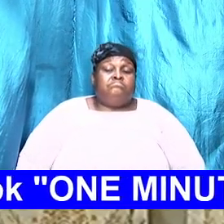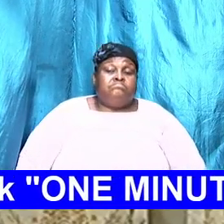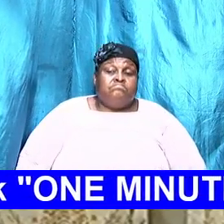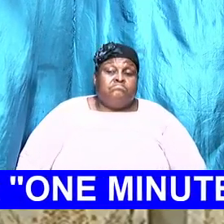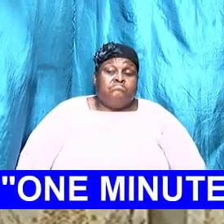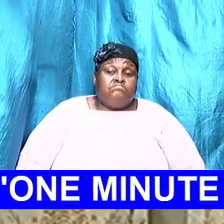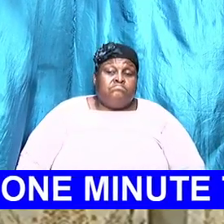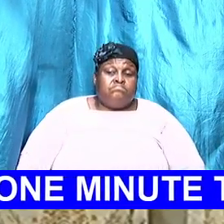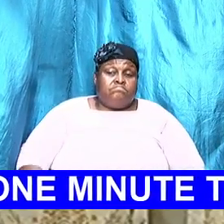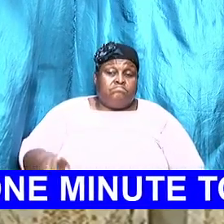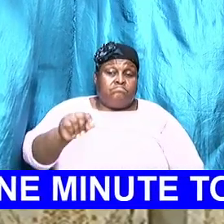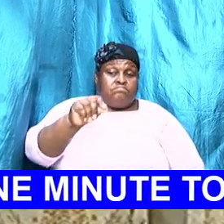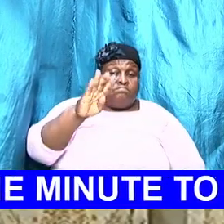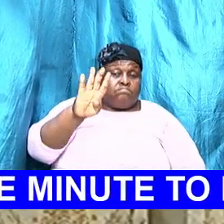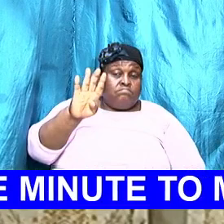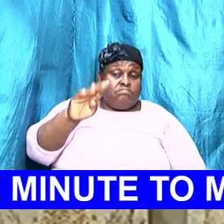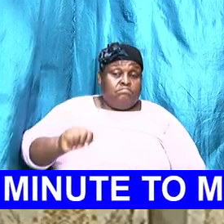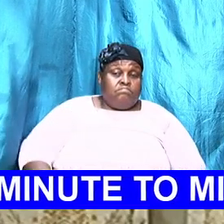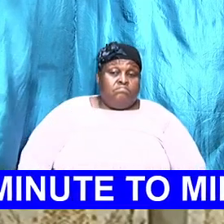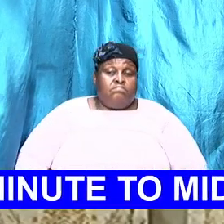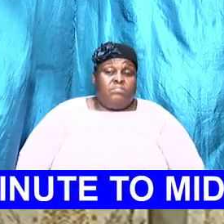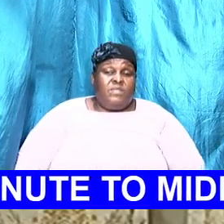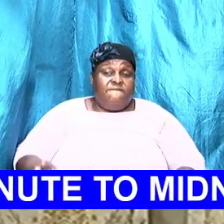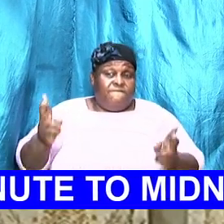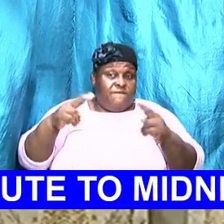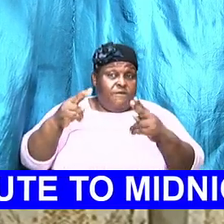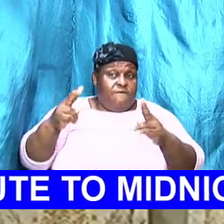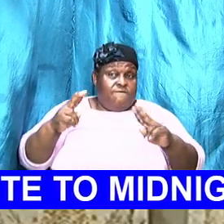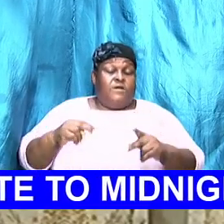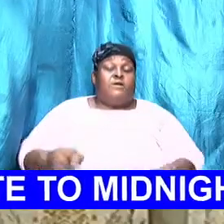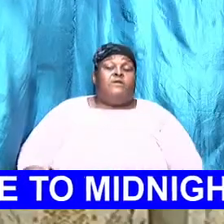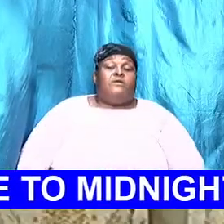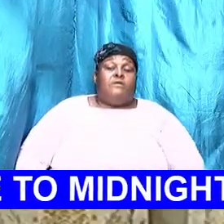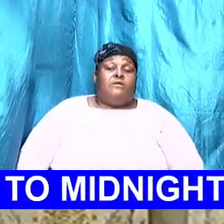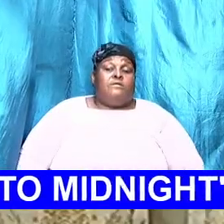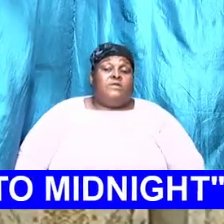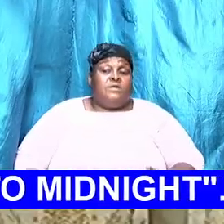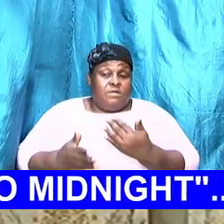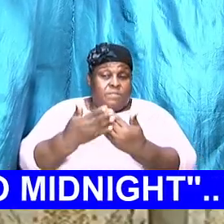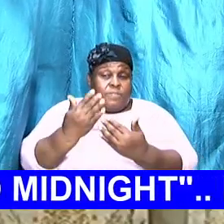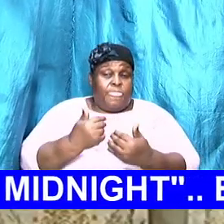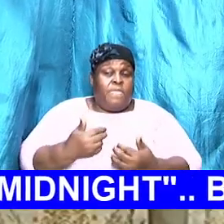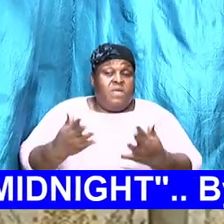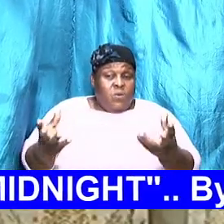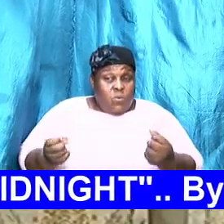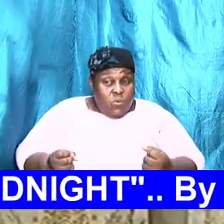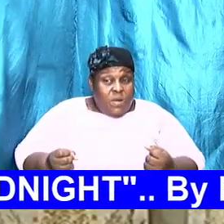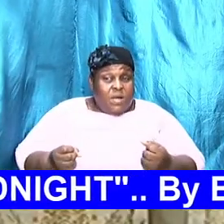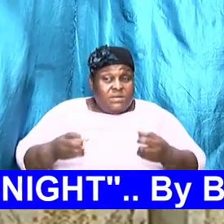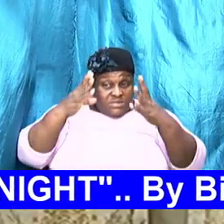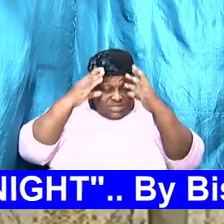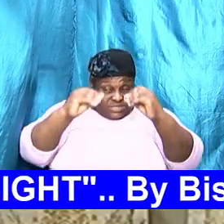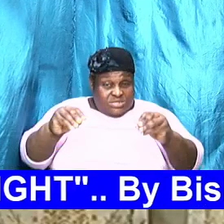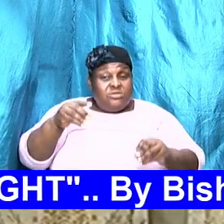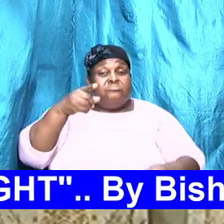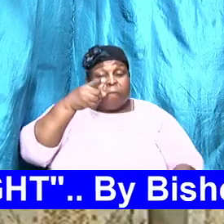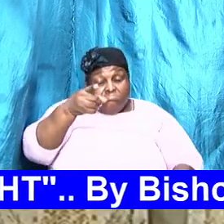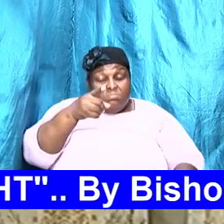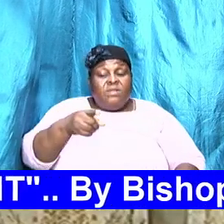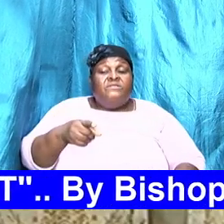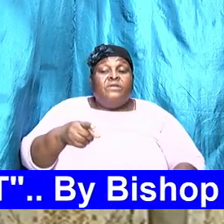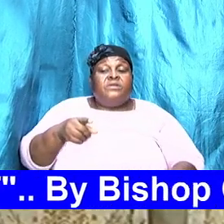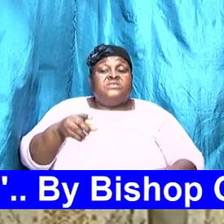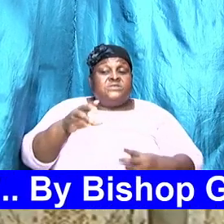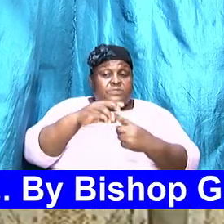about verse 24. And it is very significant. And I want to inject this for a particular